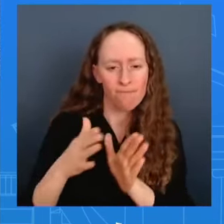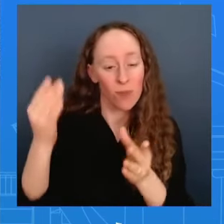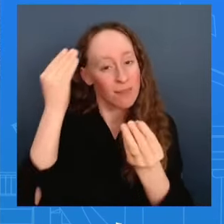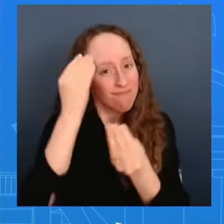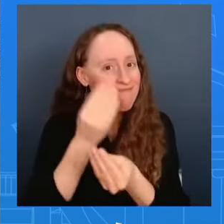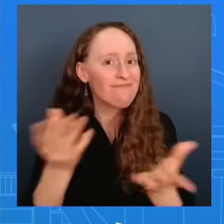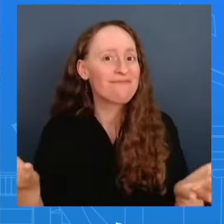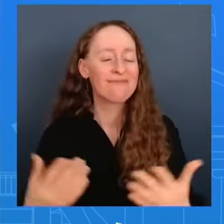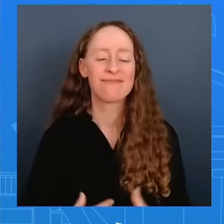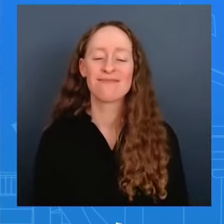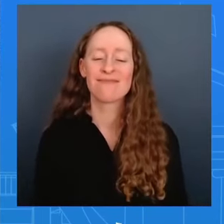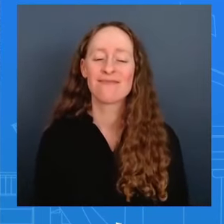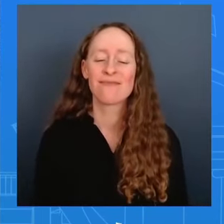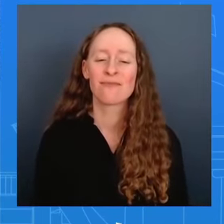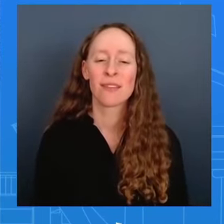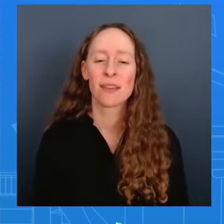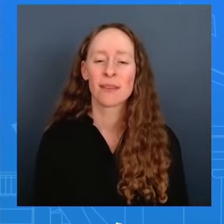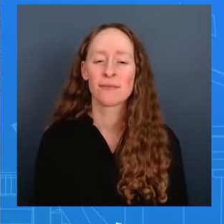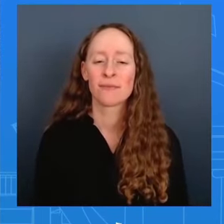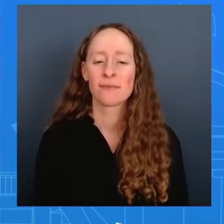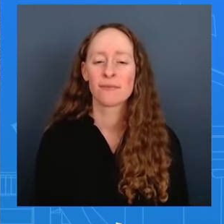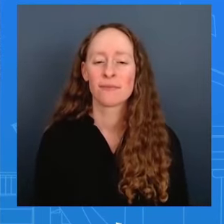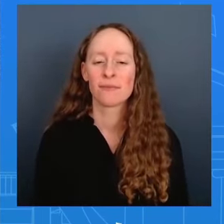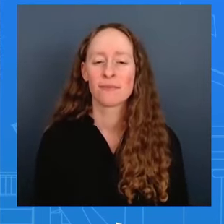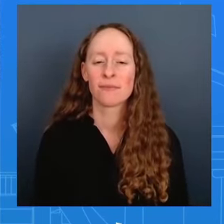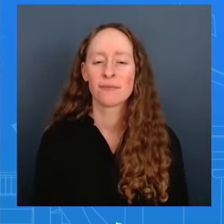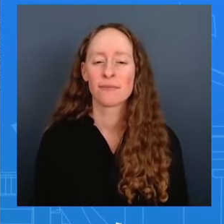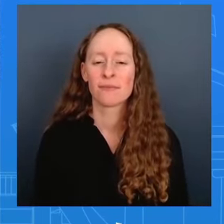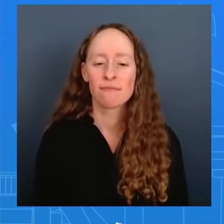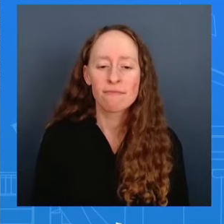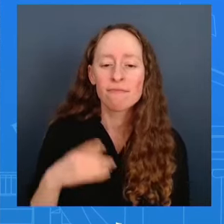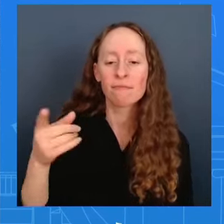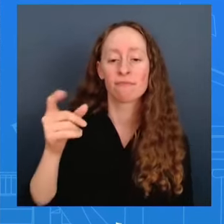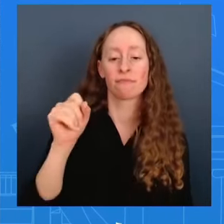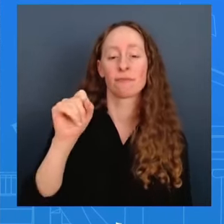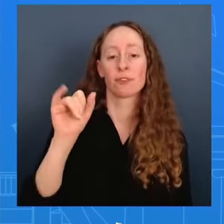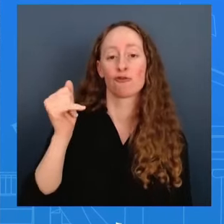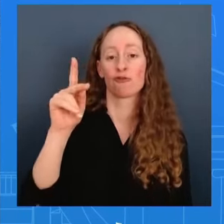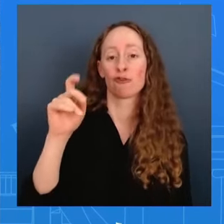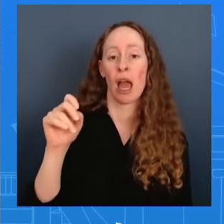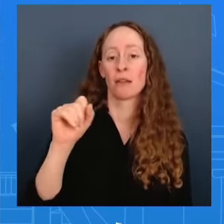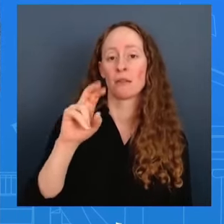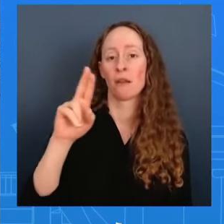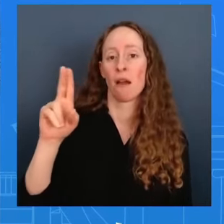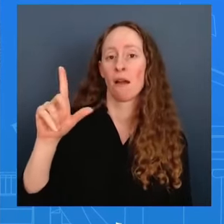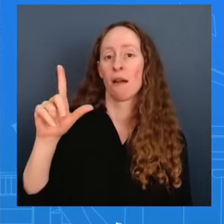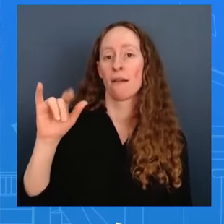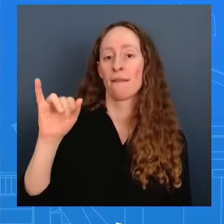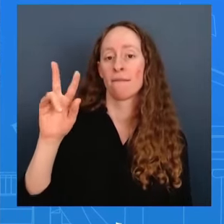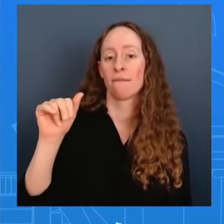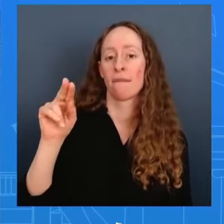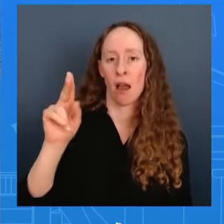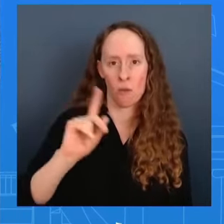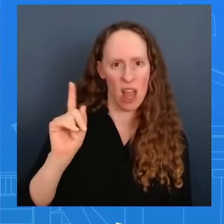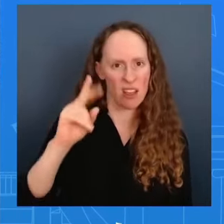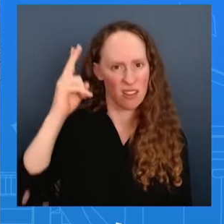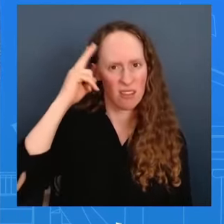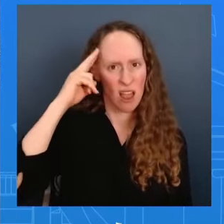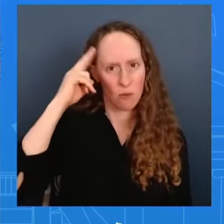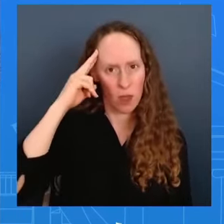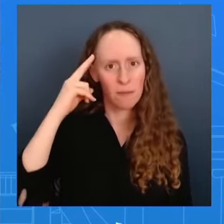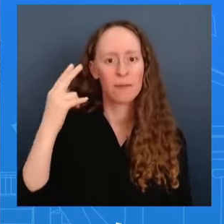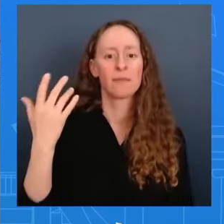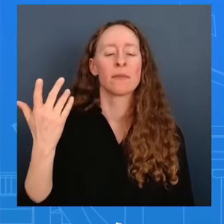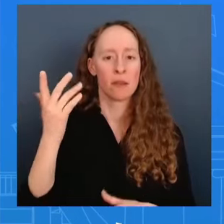sullivan will be going to saudi arabia and israel this weekend to discuss the military operation in raf i know you mentioned that there would be a meeting in the coming days can you confirm his